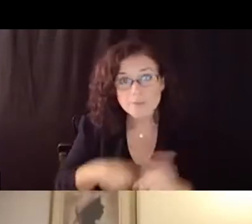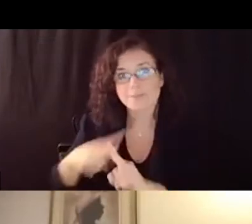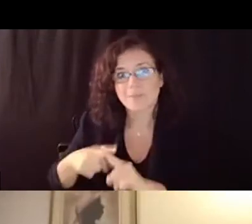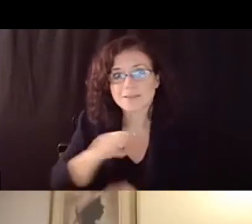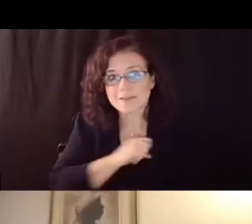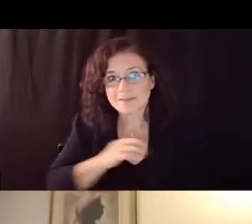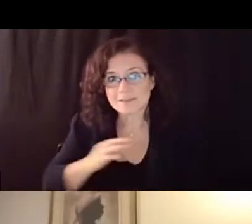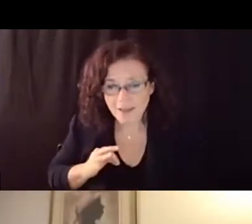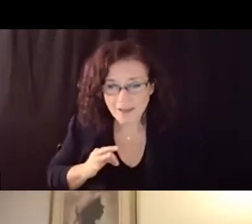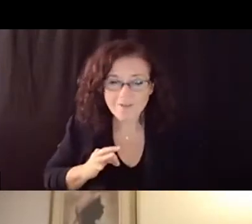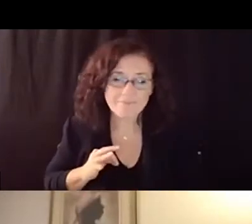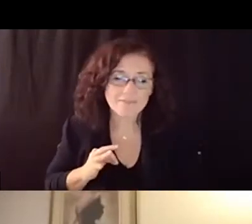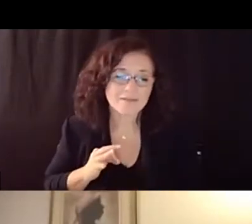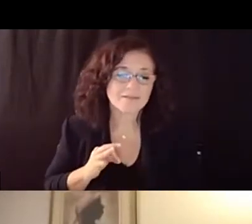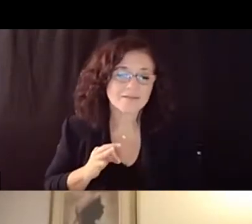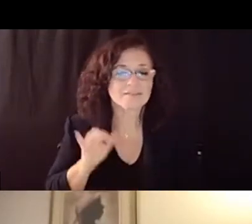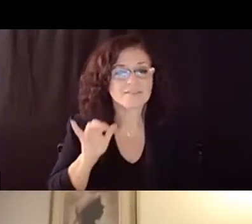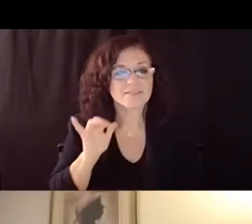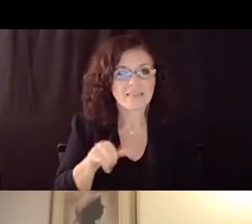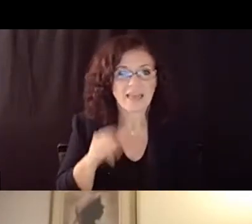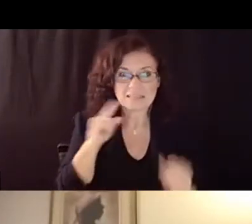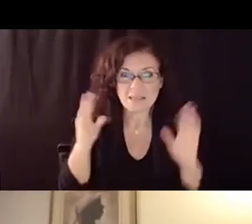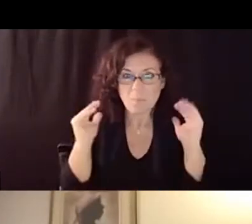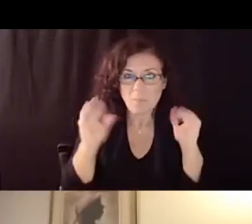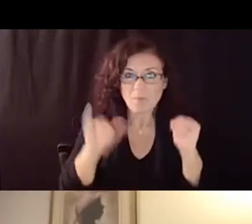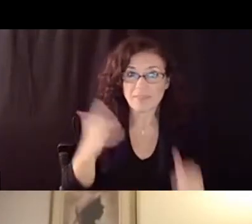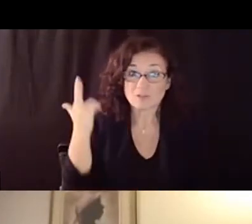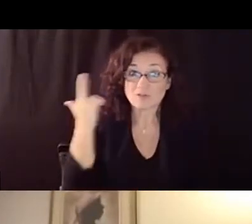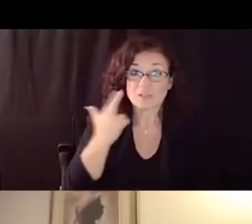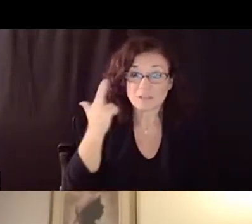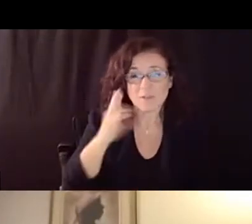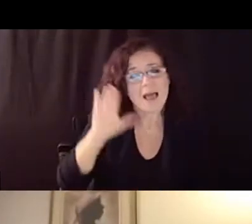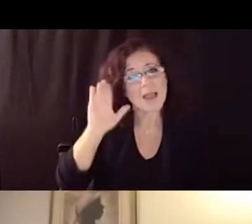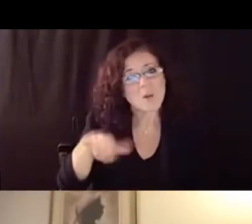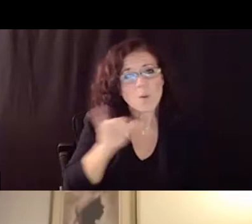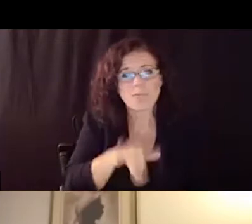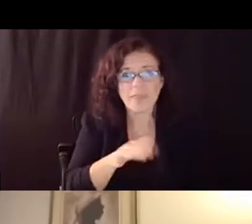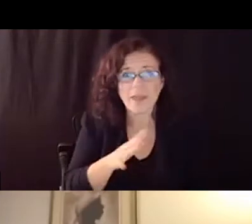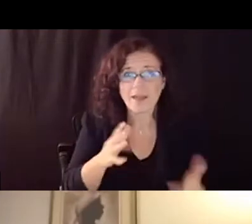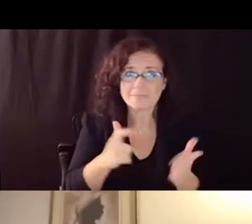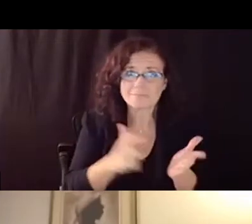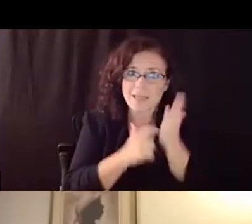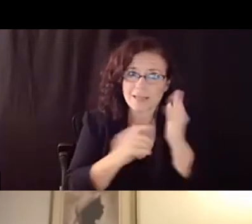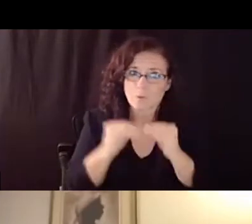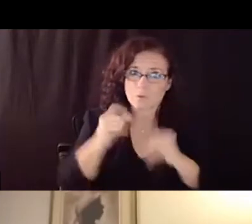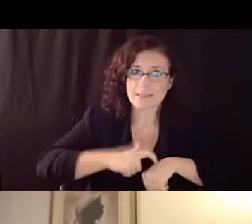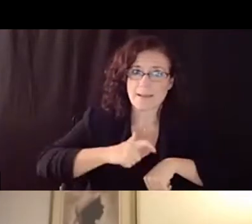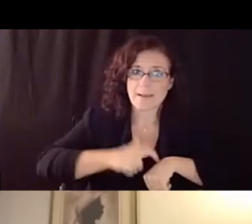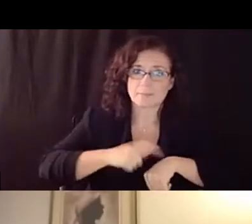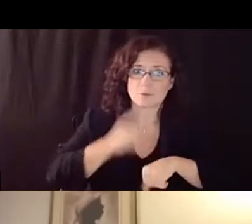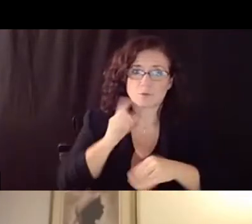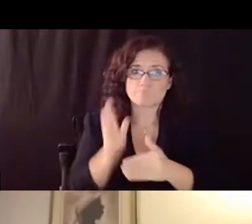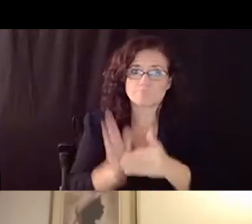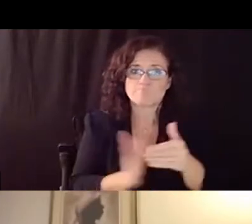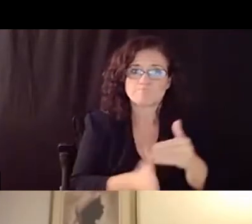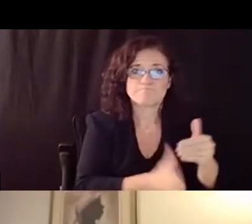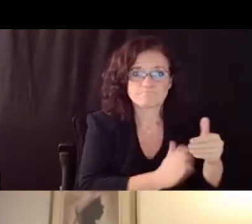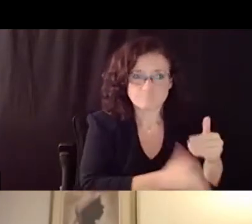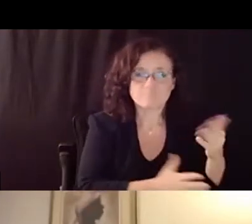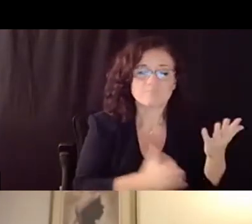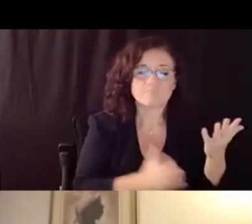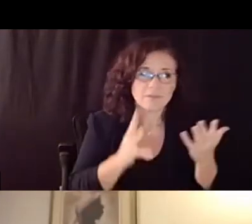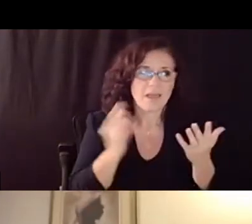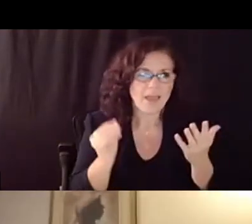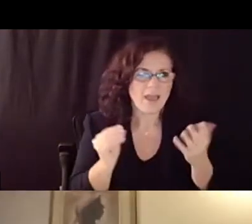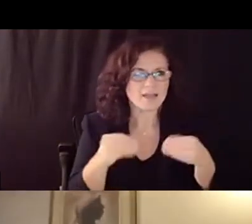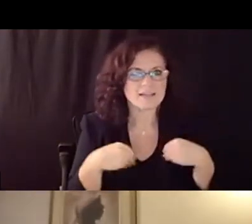reasonable and we recognize that that takes a little bit more time um to do something differently than you've done it before